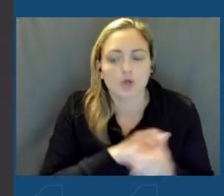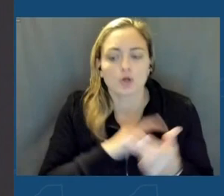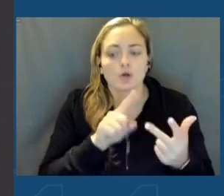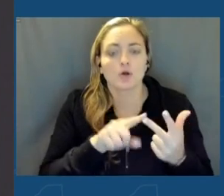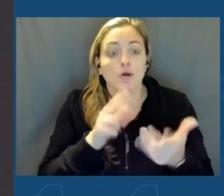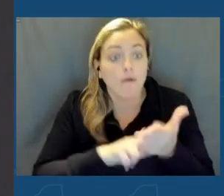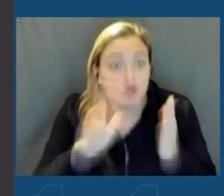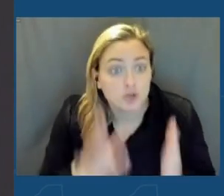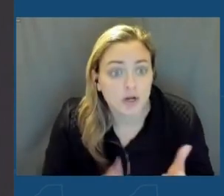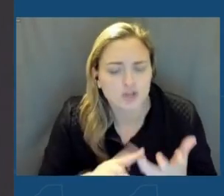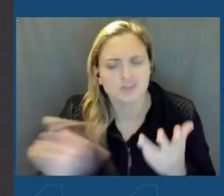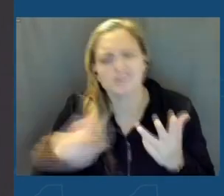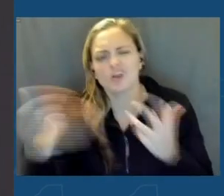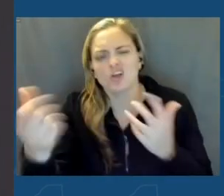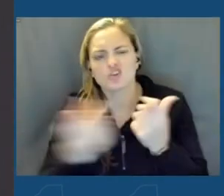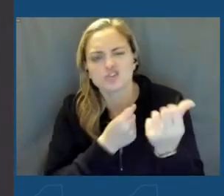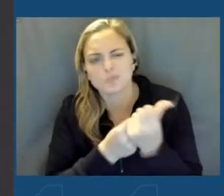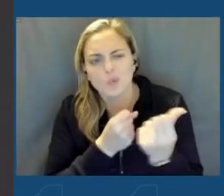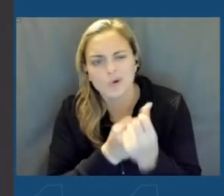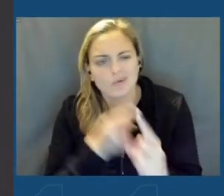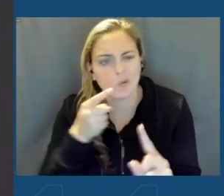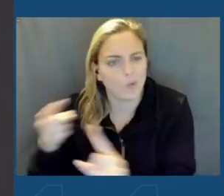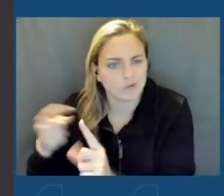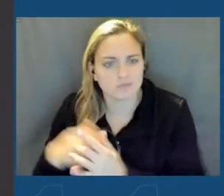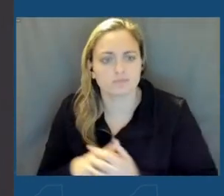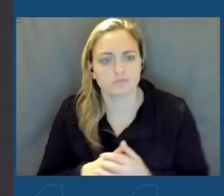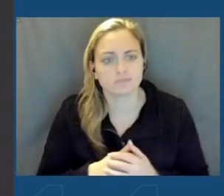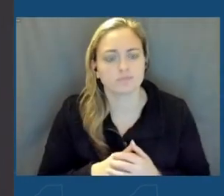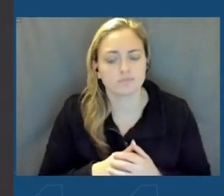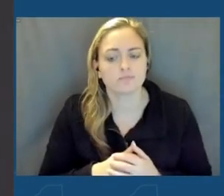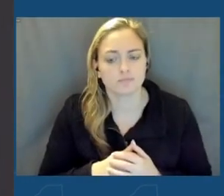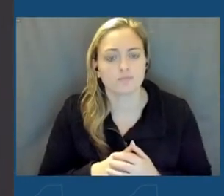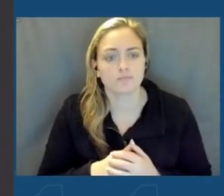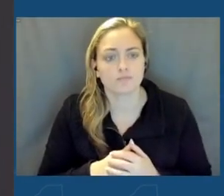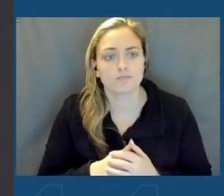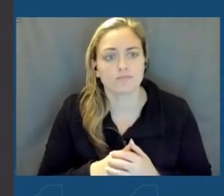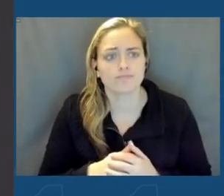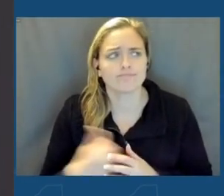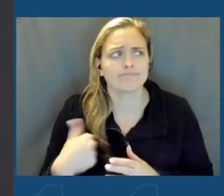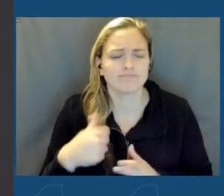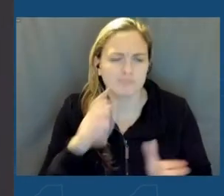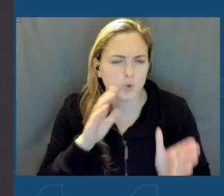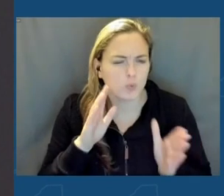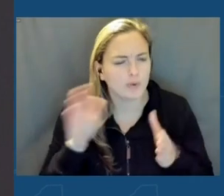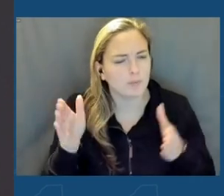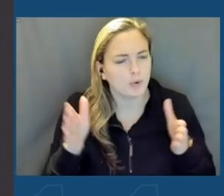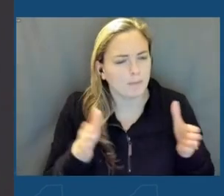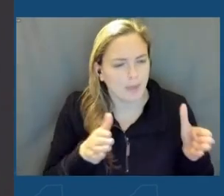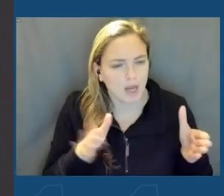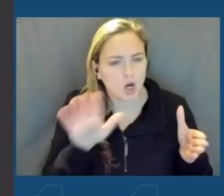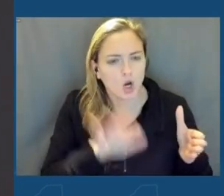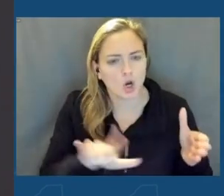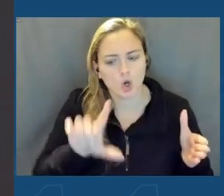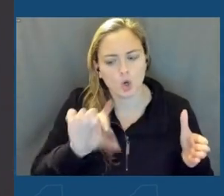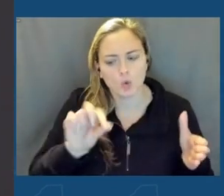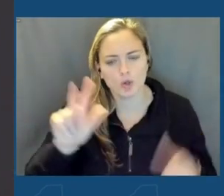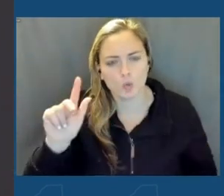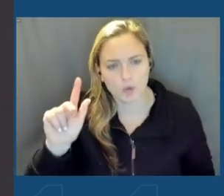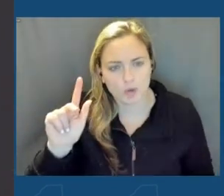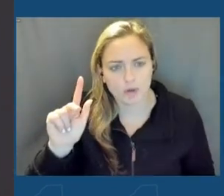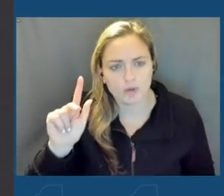contractors, and other supporting roles. We expect to begin preparing the site in clay in 2023